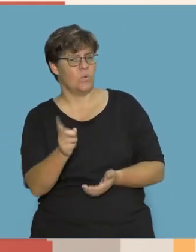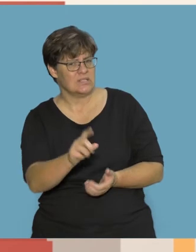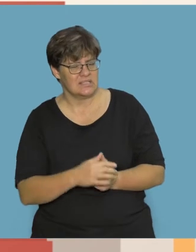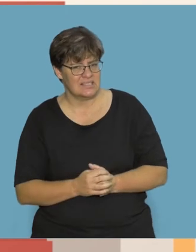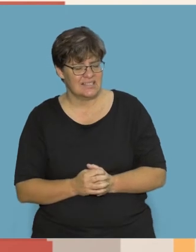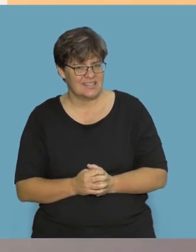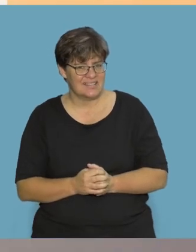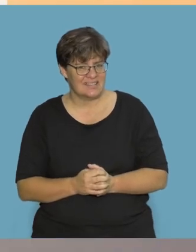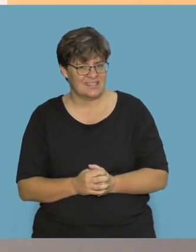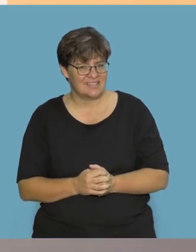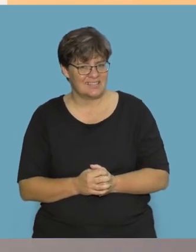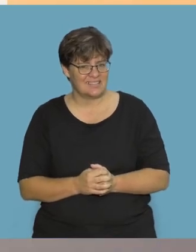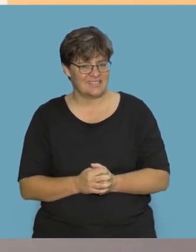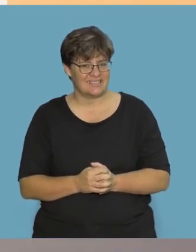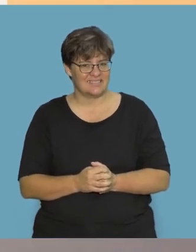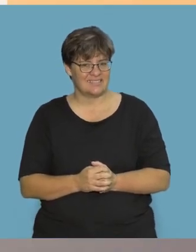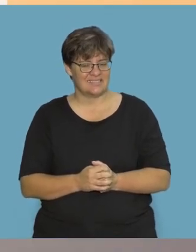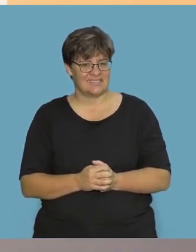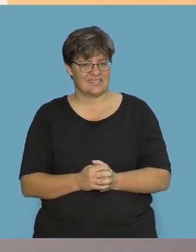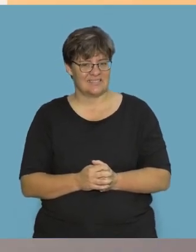is it? It carries things